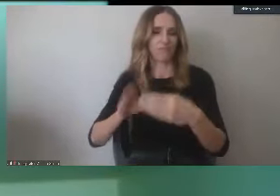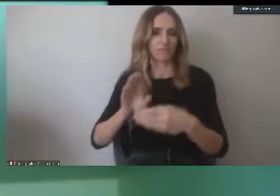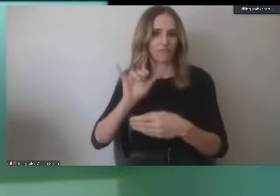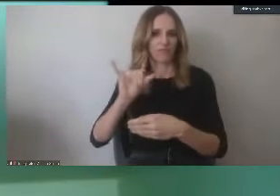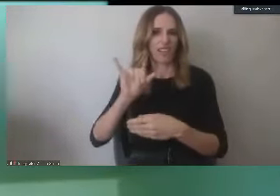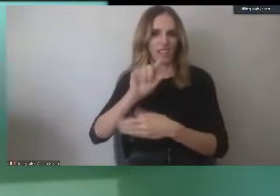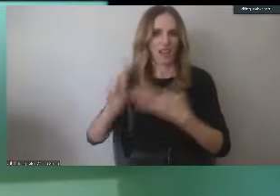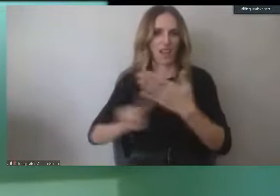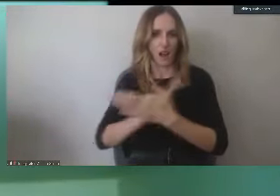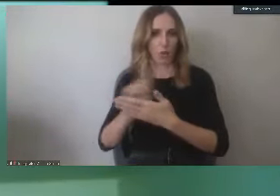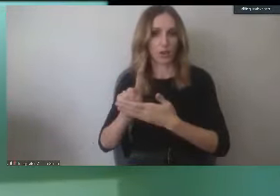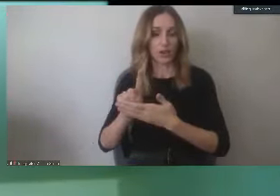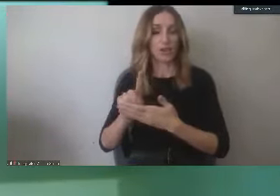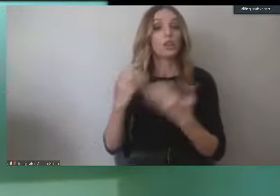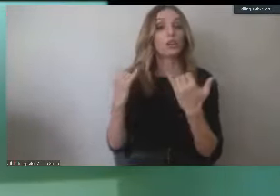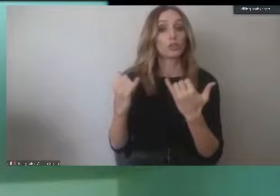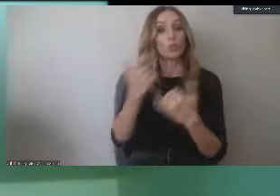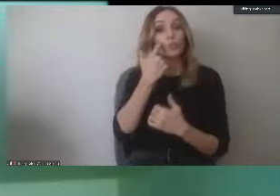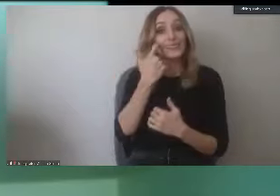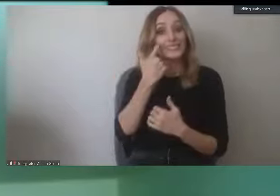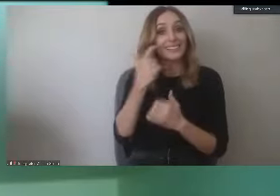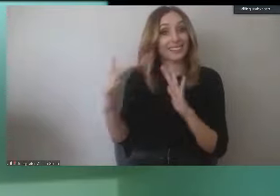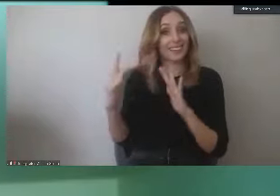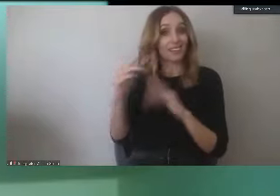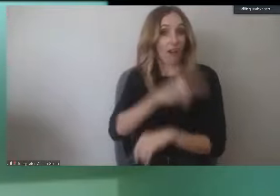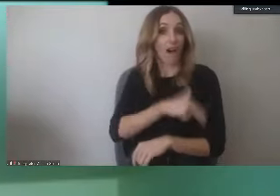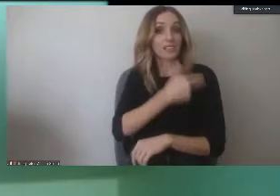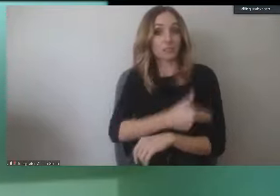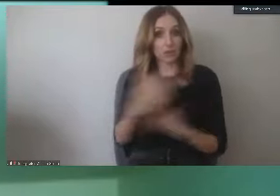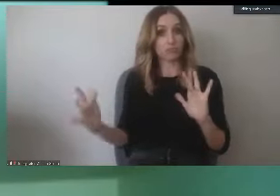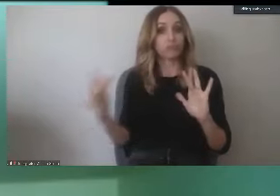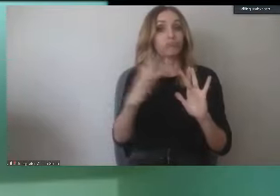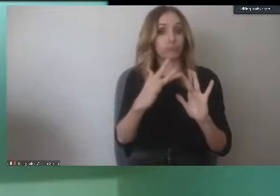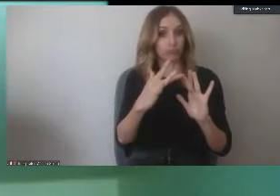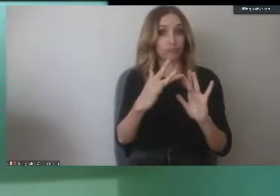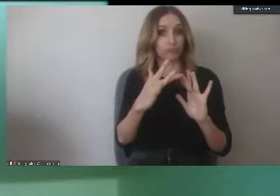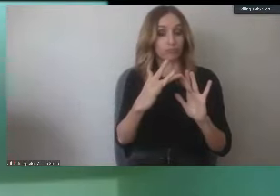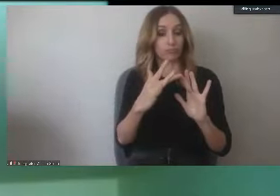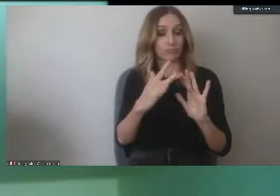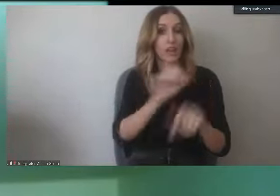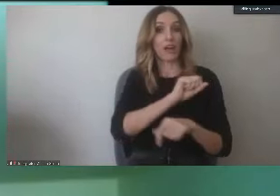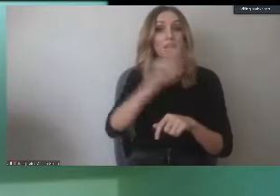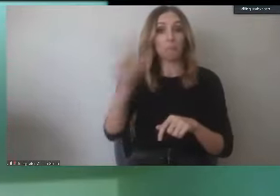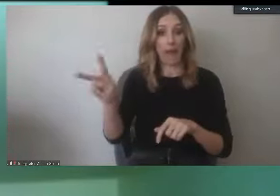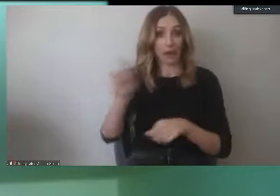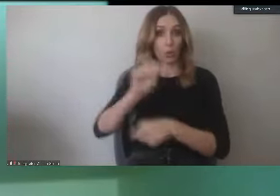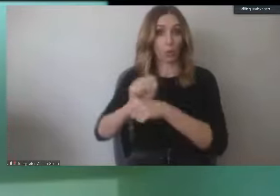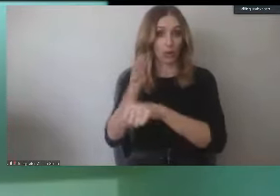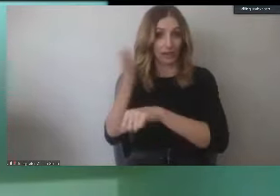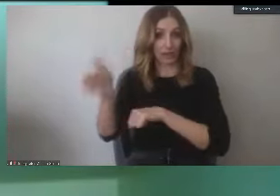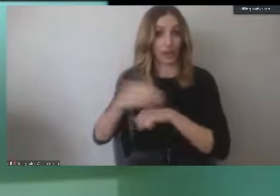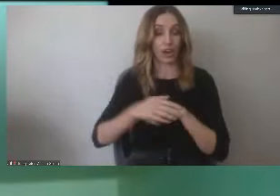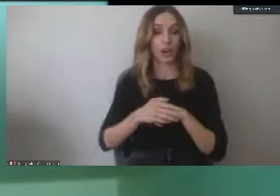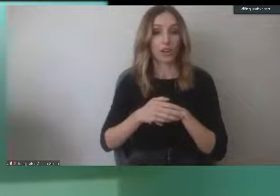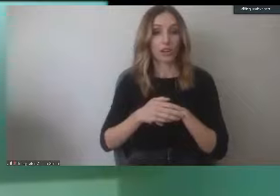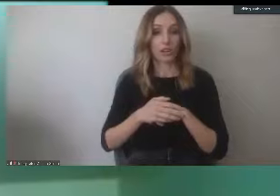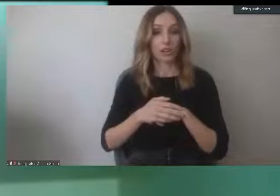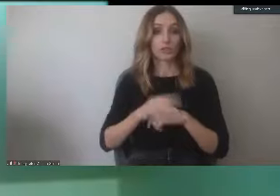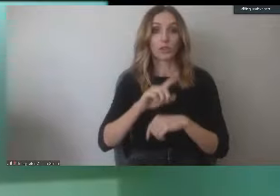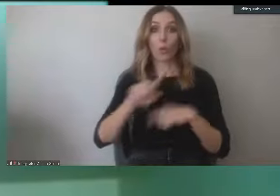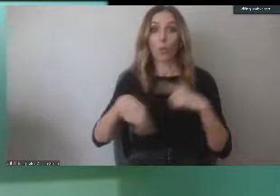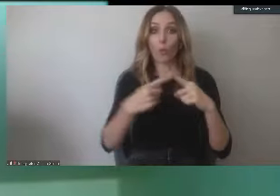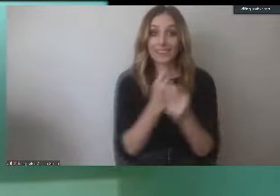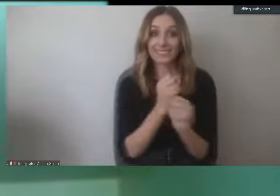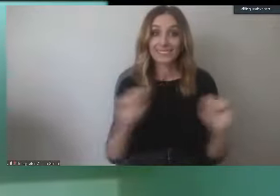starting to contact us again about returning to clinicals. So as soon as we are able to do so, and as soon as it is